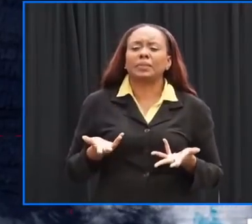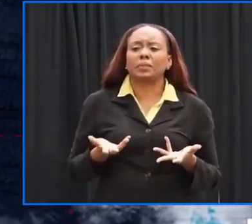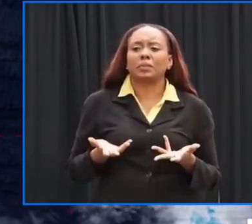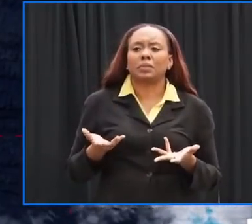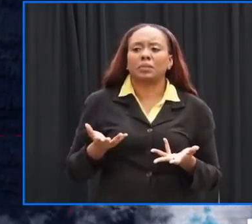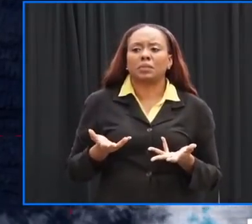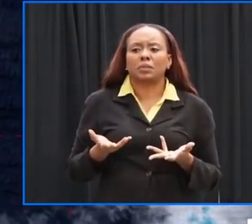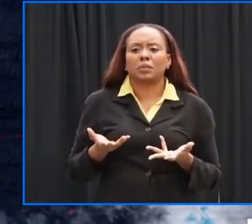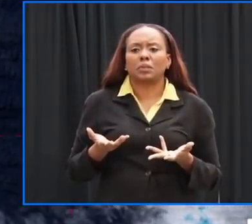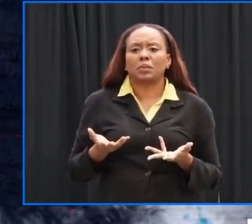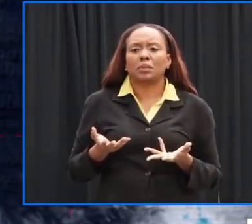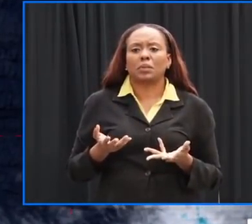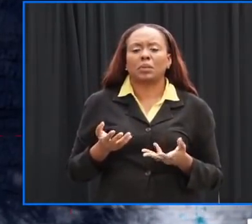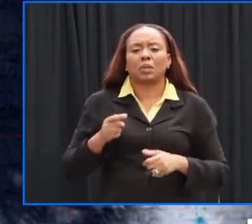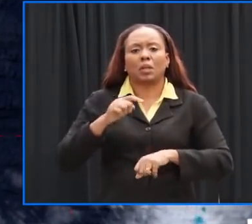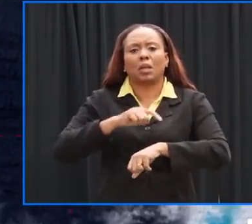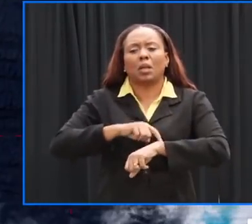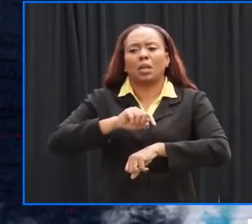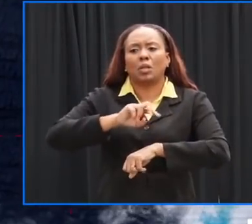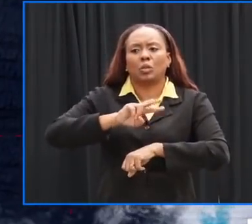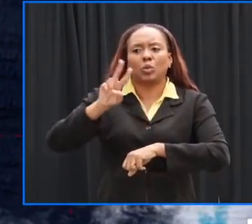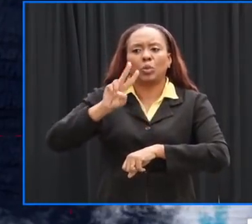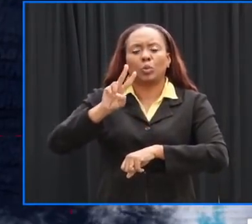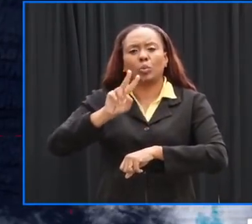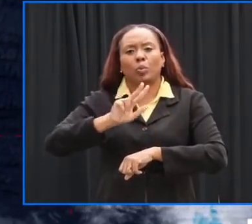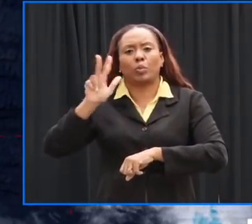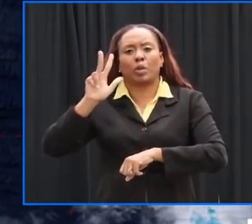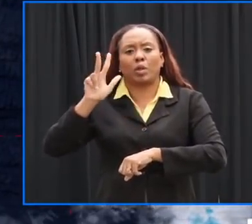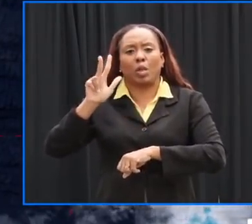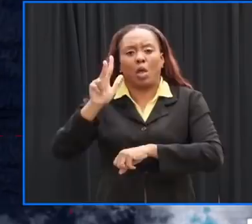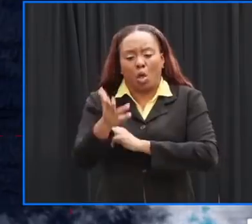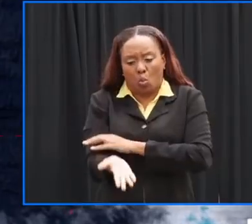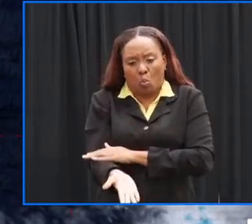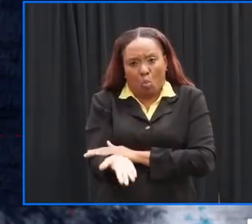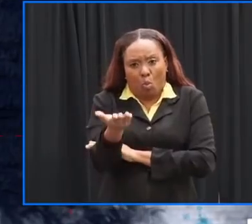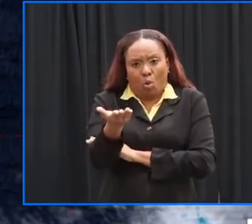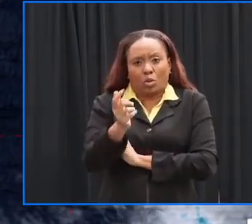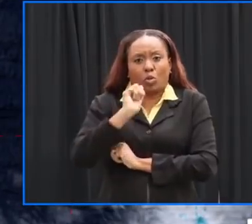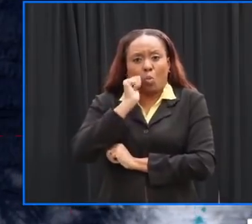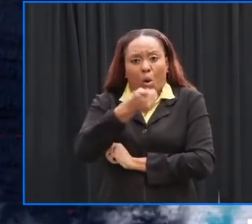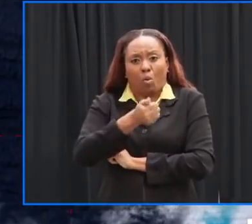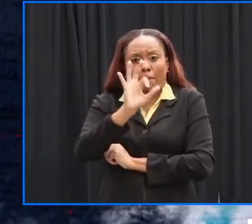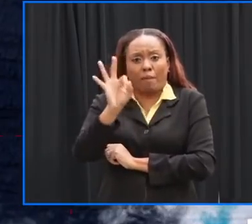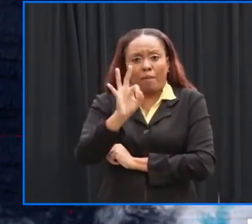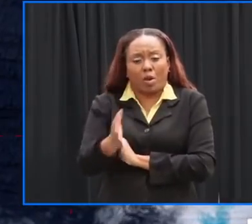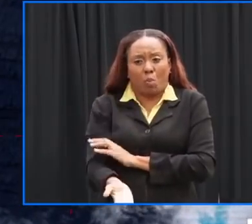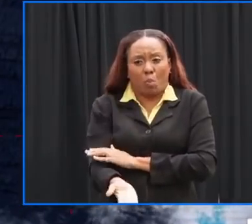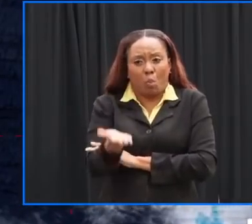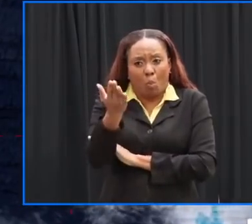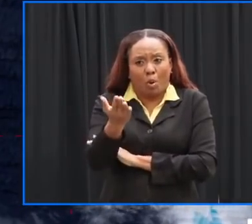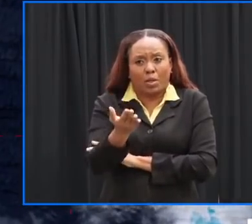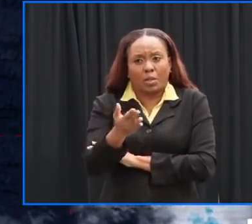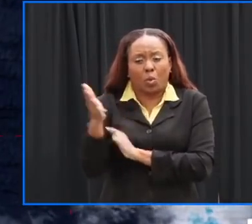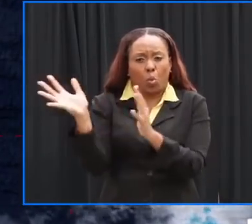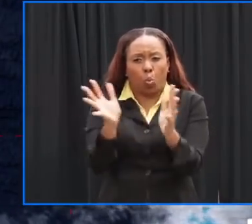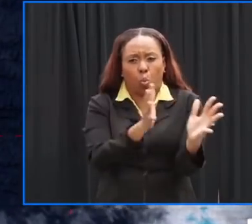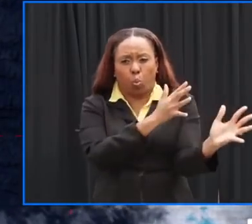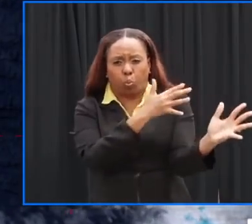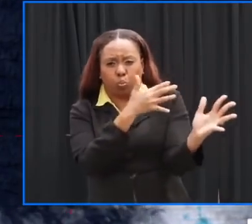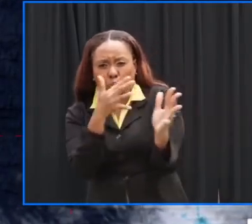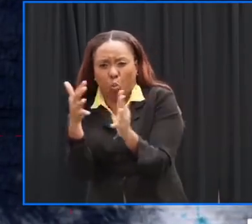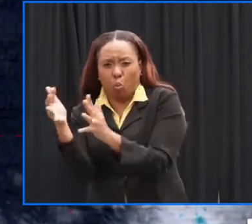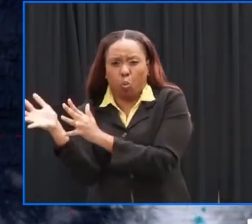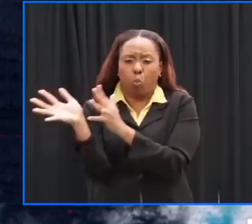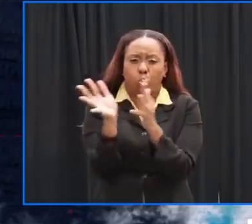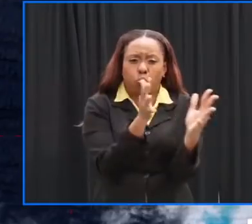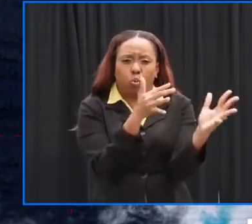two or three o'clock in the early hours of friday morning we expect winds to increase to just perhaps under tropical storm